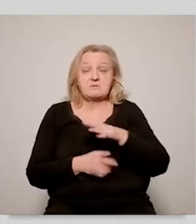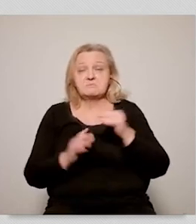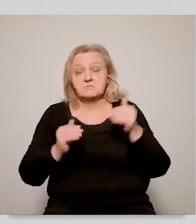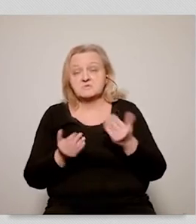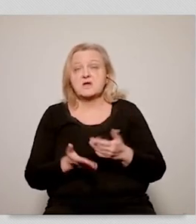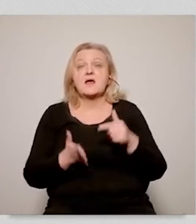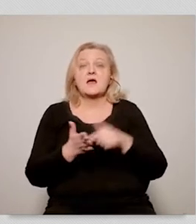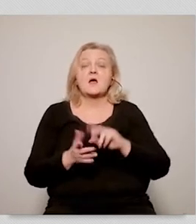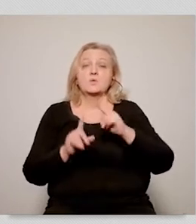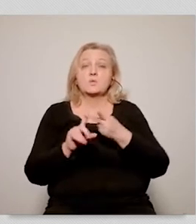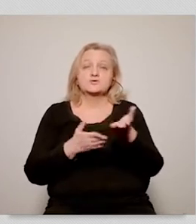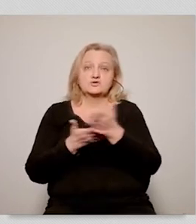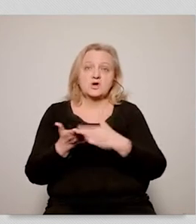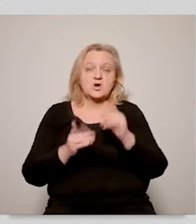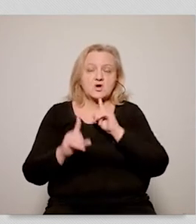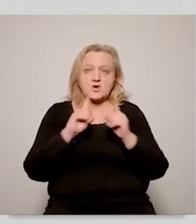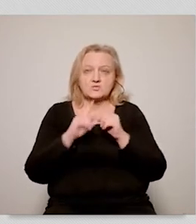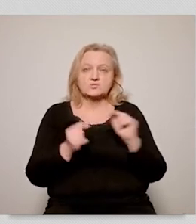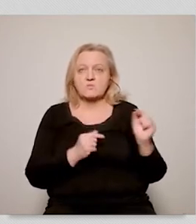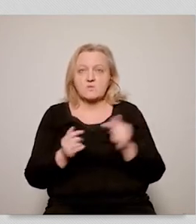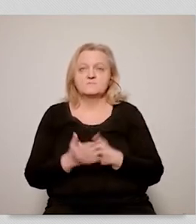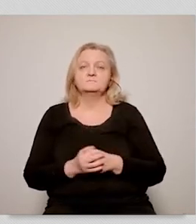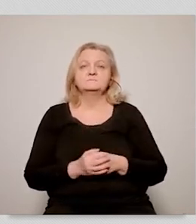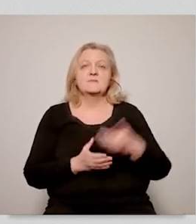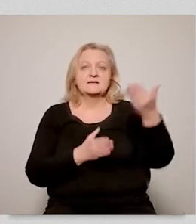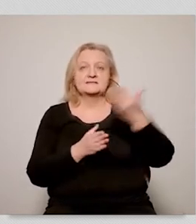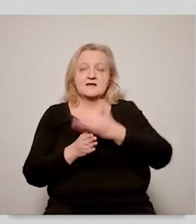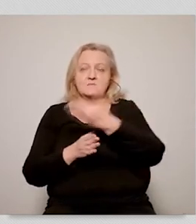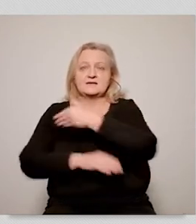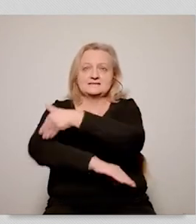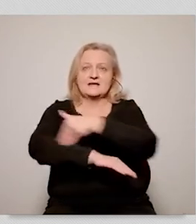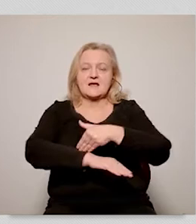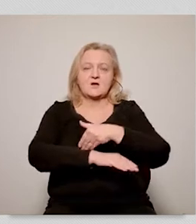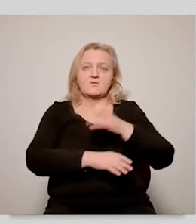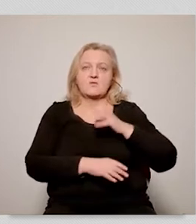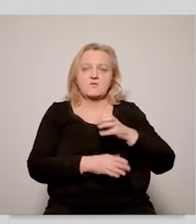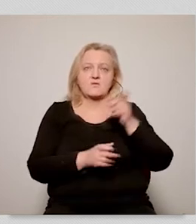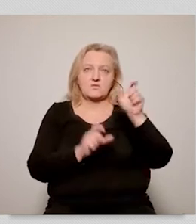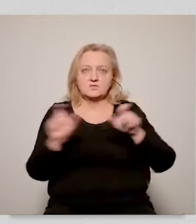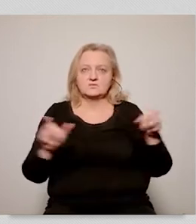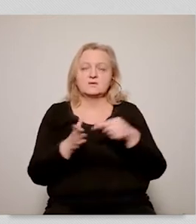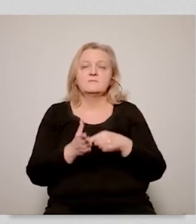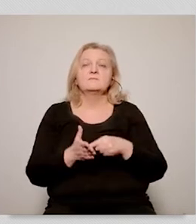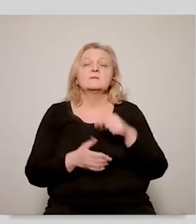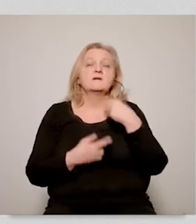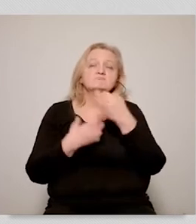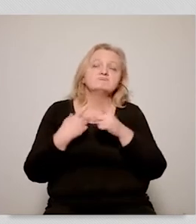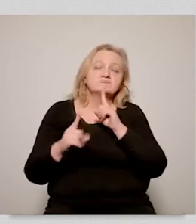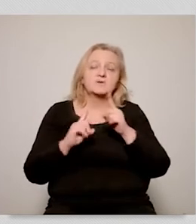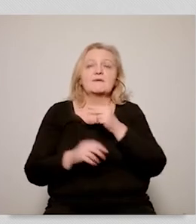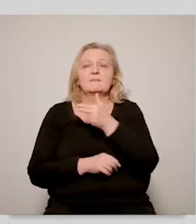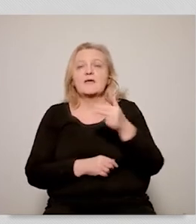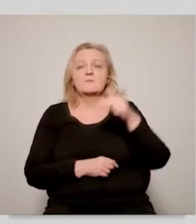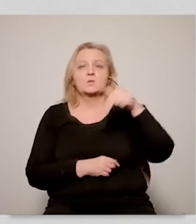tendencies in Poland. And this will be followed by the second part of the debate and our foreign